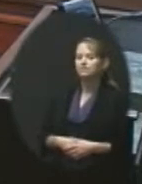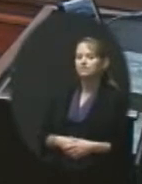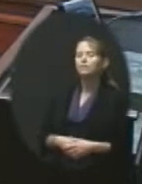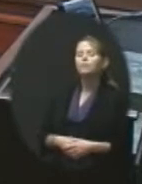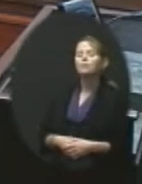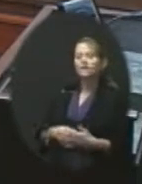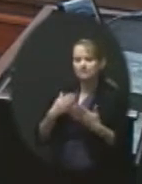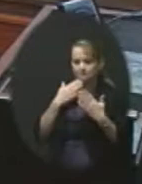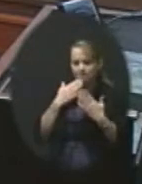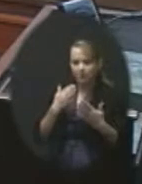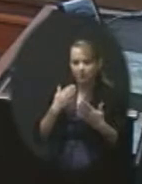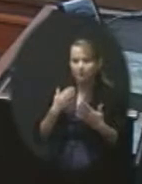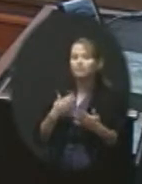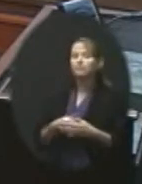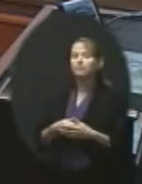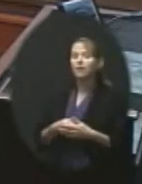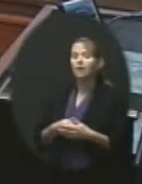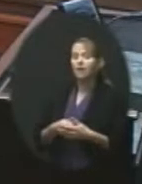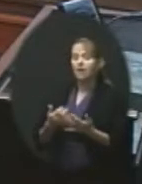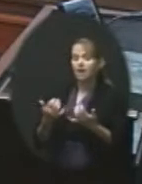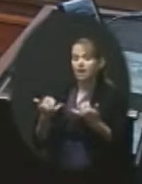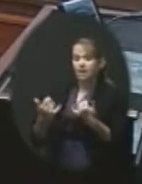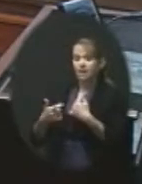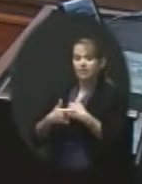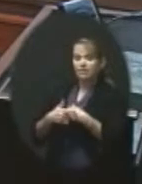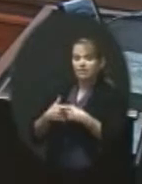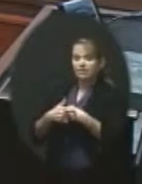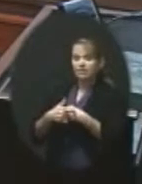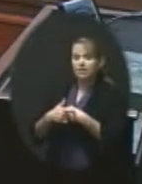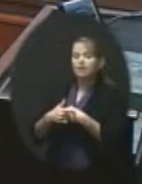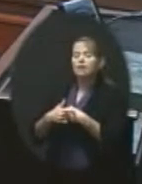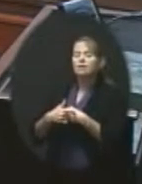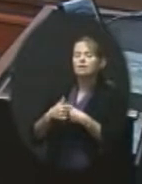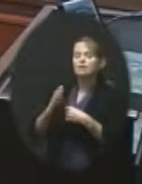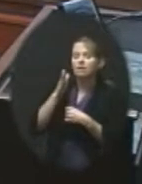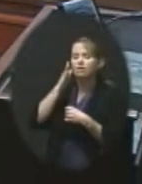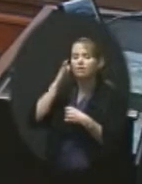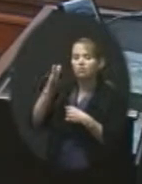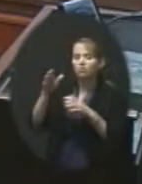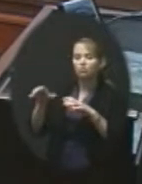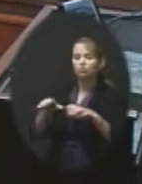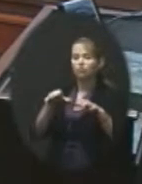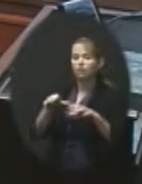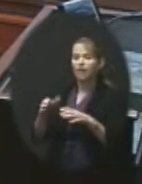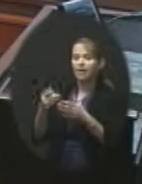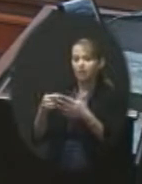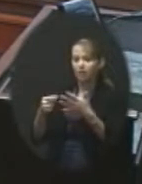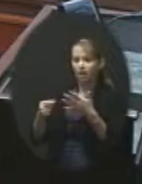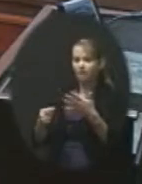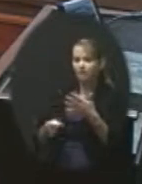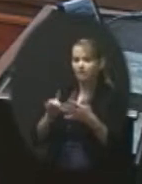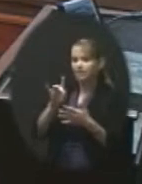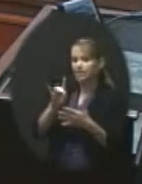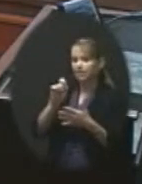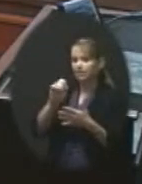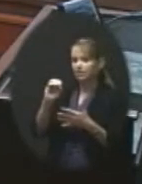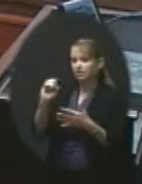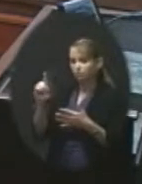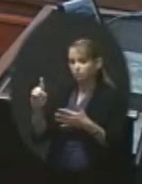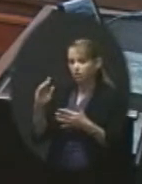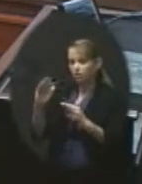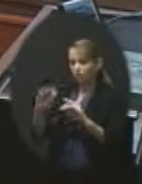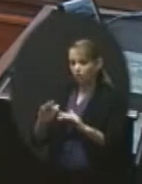We are at this point of the agenda. Excuse me. Future action items 8.01 through 8